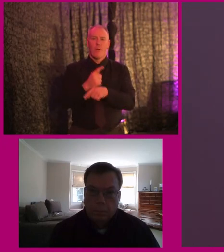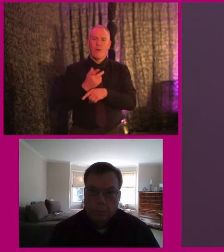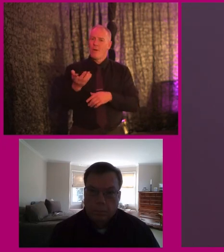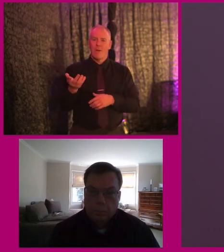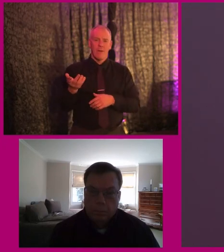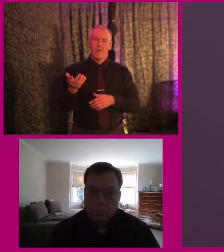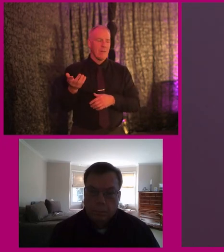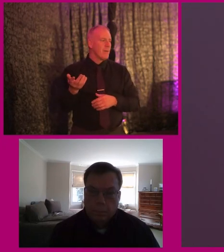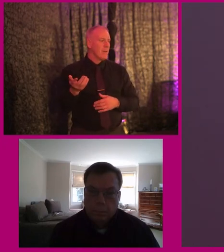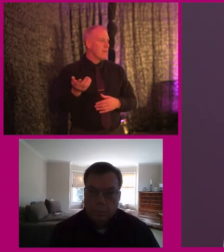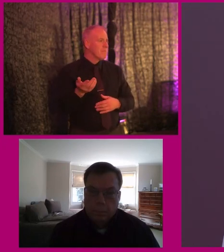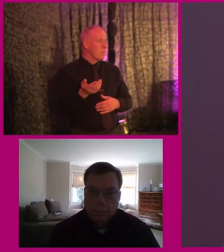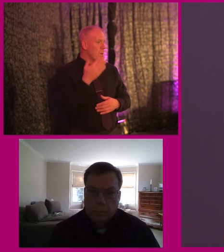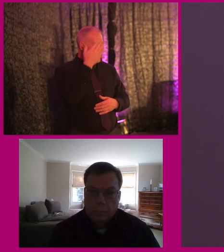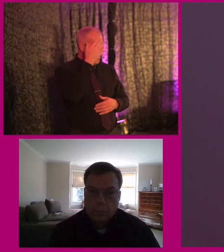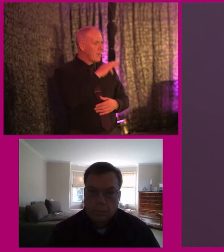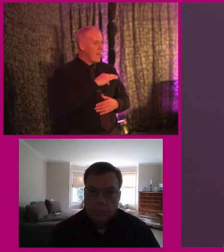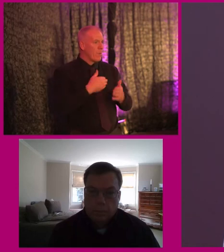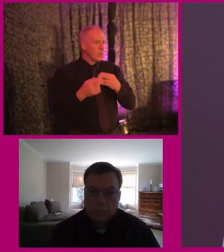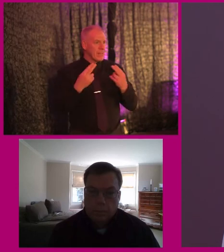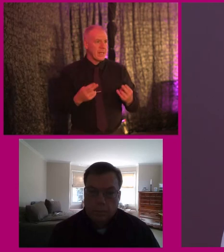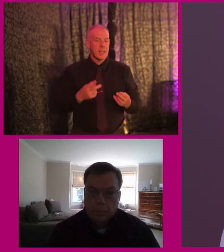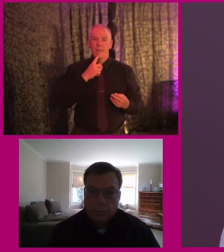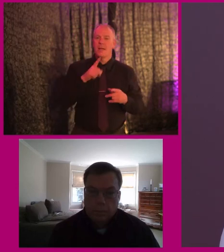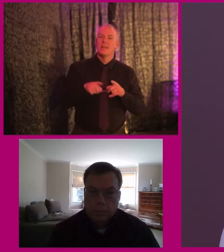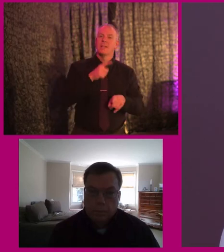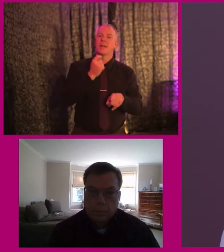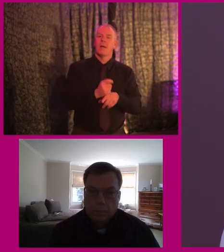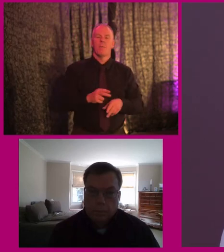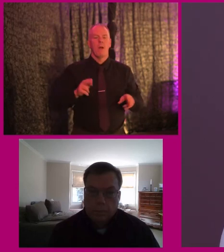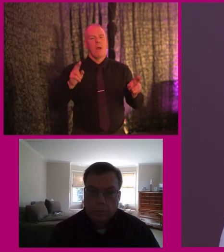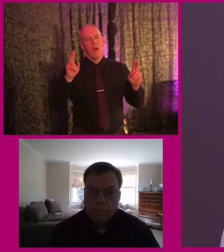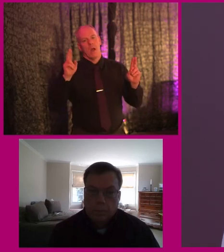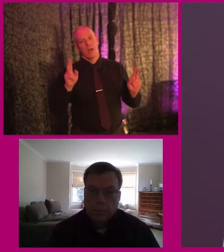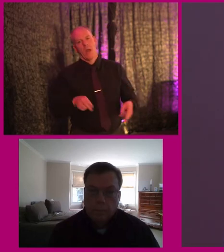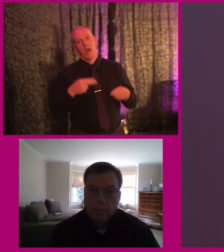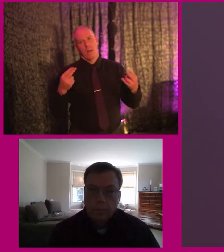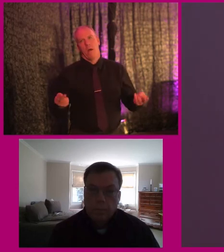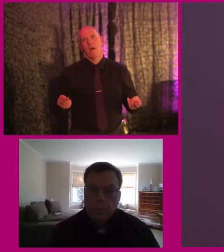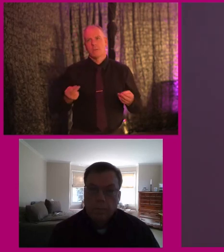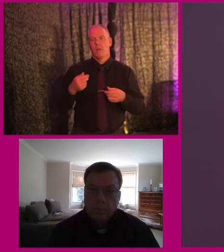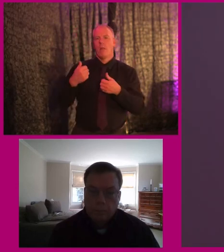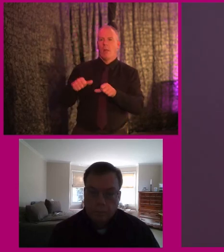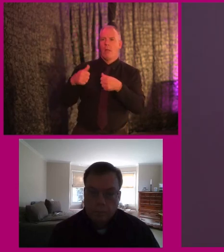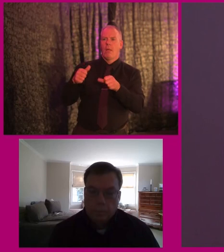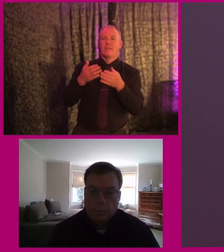Like, we do know ourselves what we need, but we just can't get it out there to the general public that these